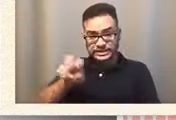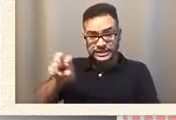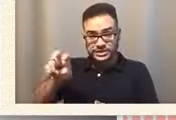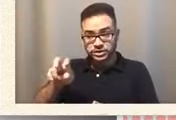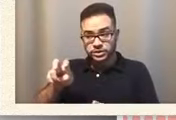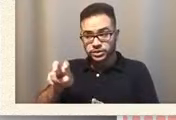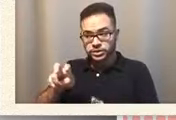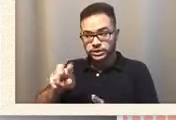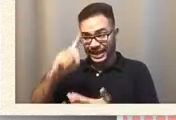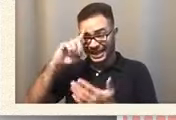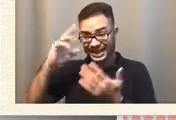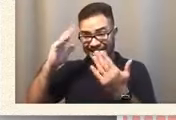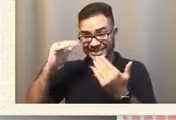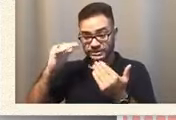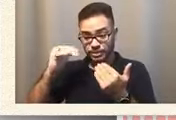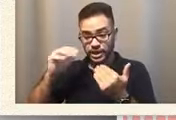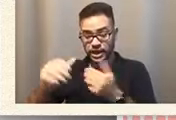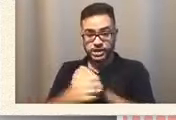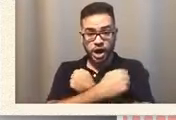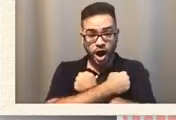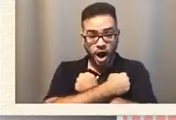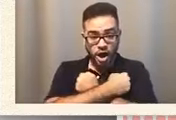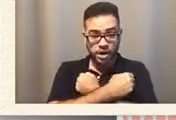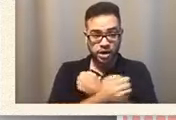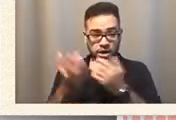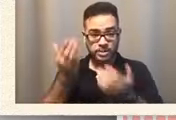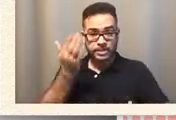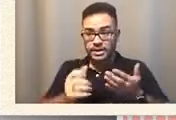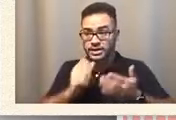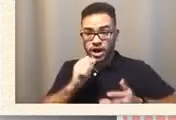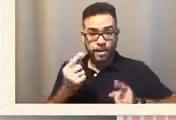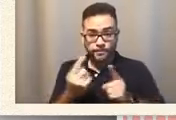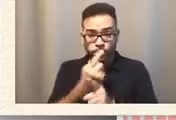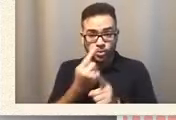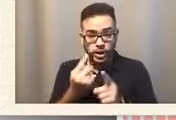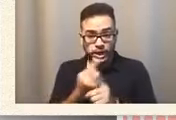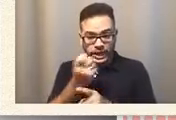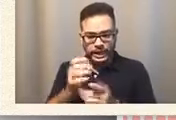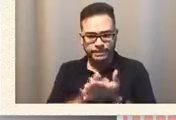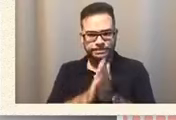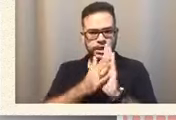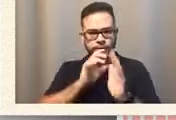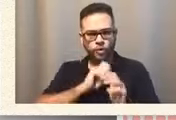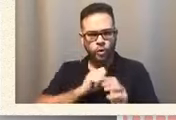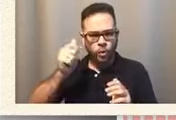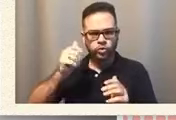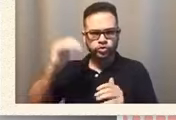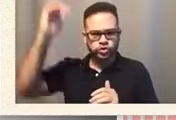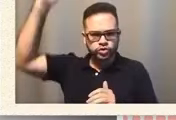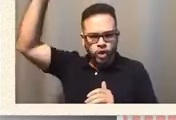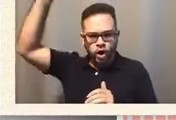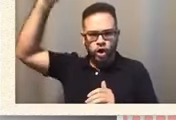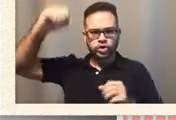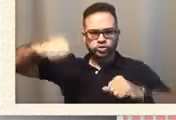that the hugs may not be an appropriate thing as he gets older, taller, stronger.